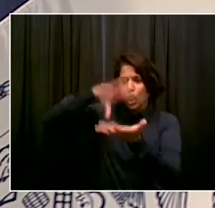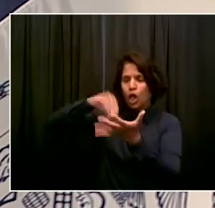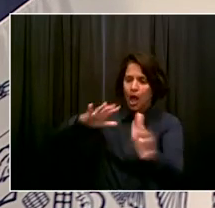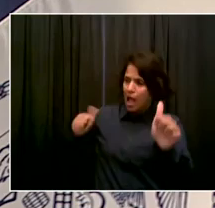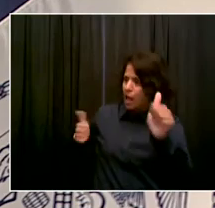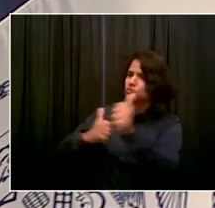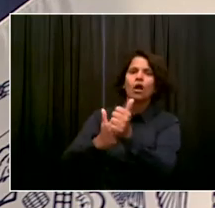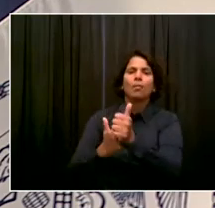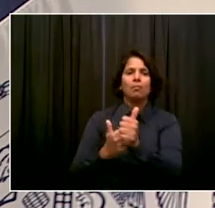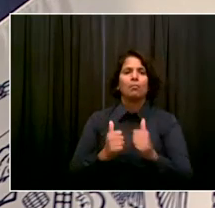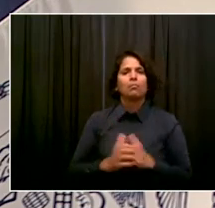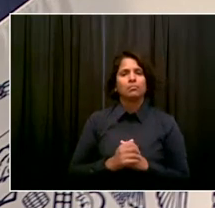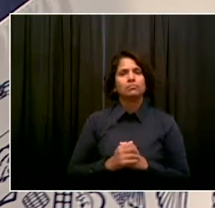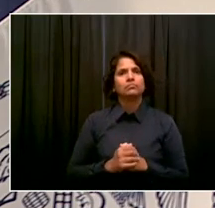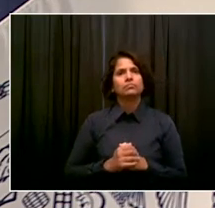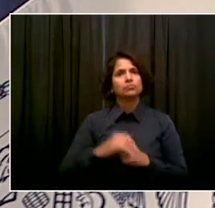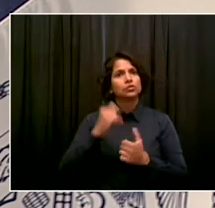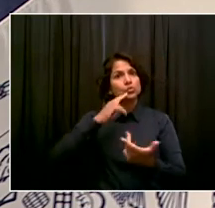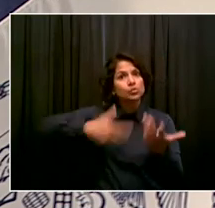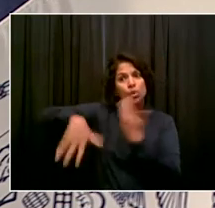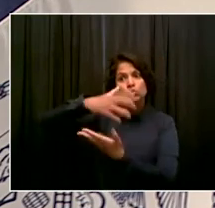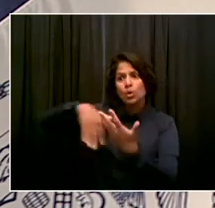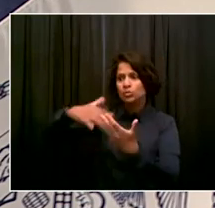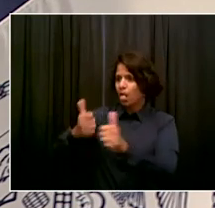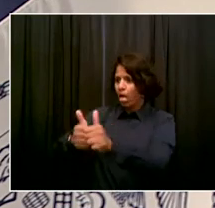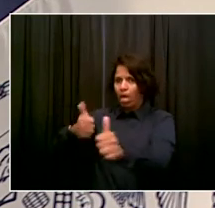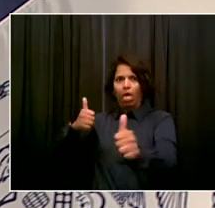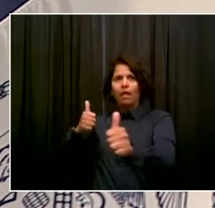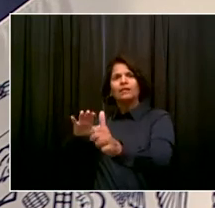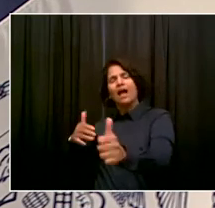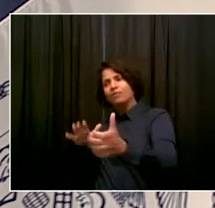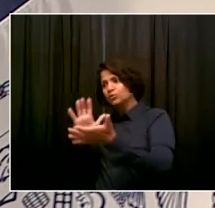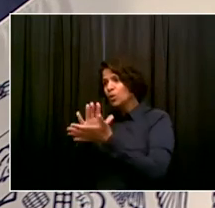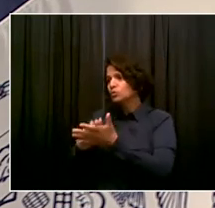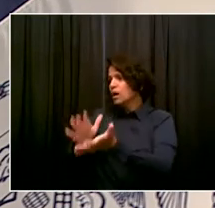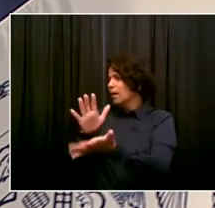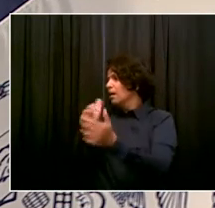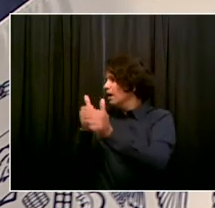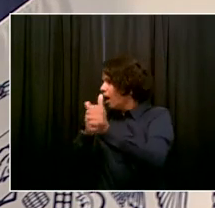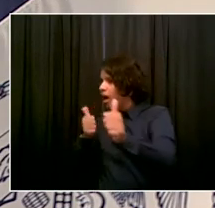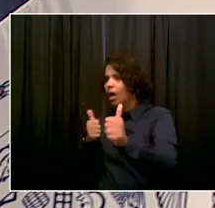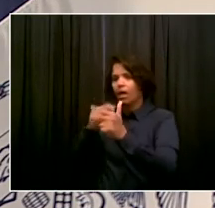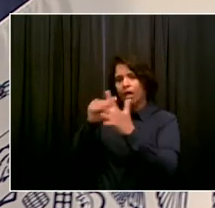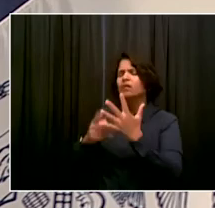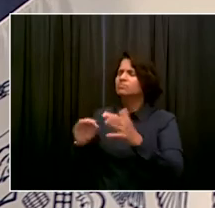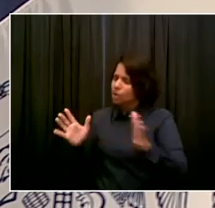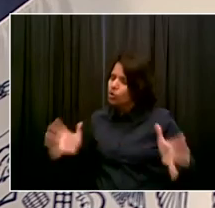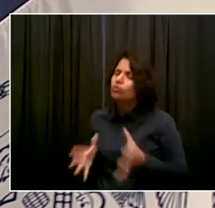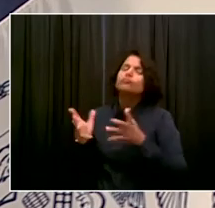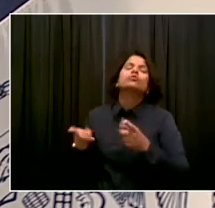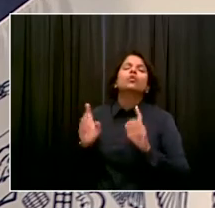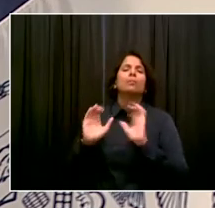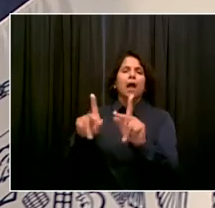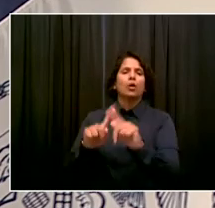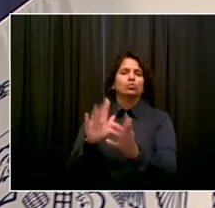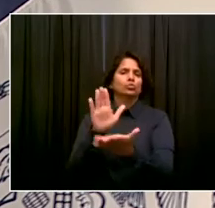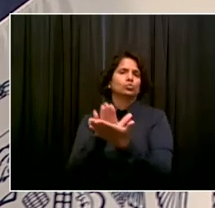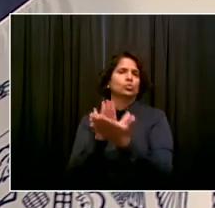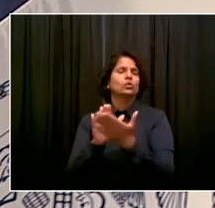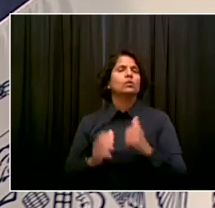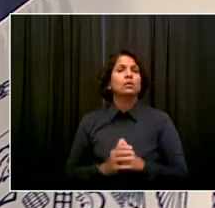turn to Dr. Varma and Dr. Choksi. Our healthcare leaders adamantly believe in bringing back school.